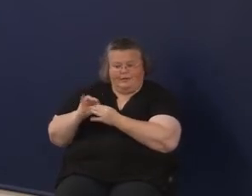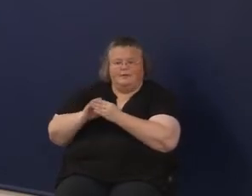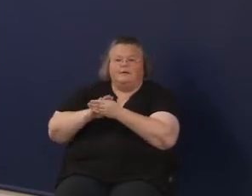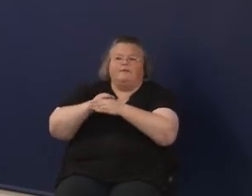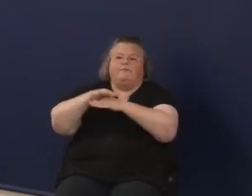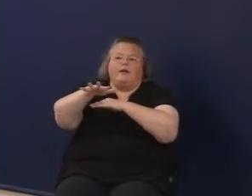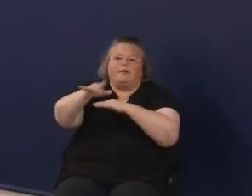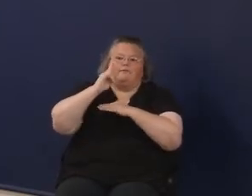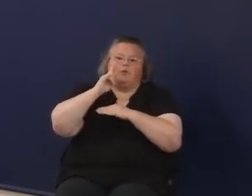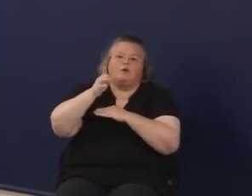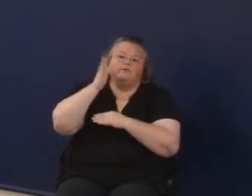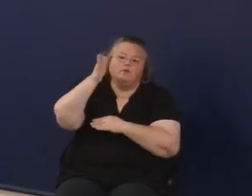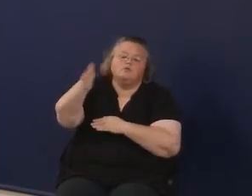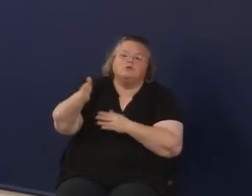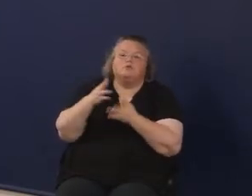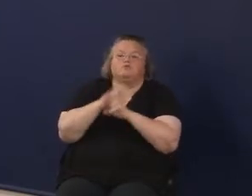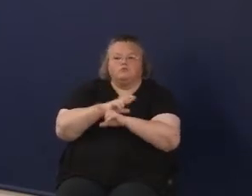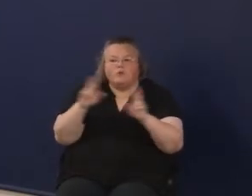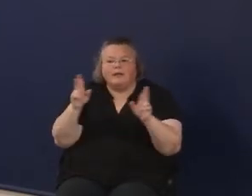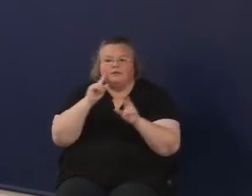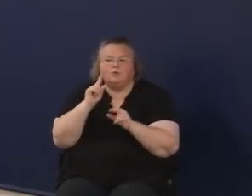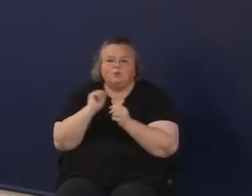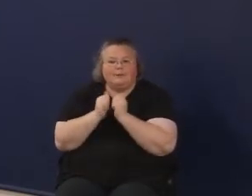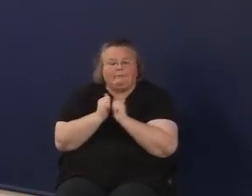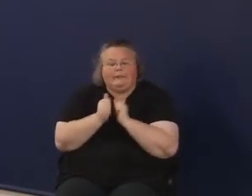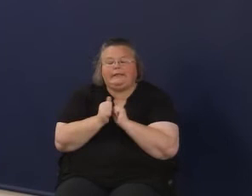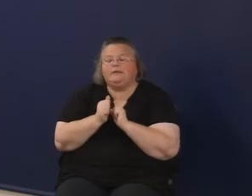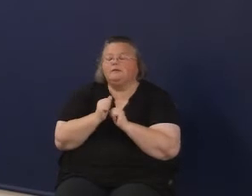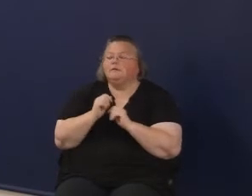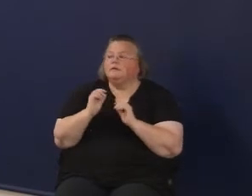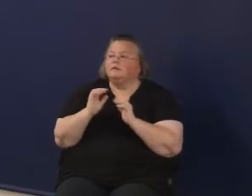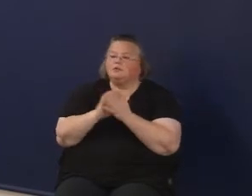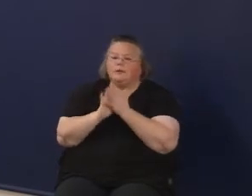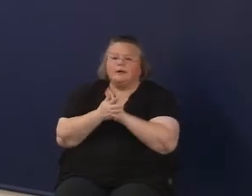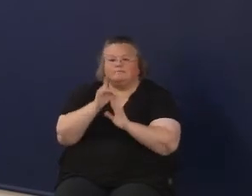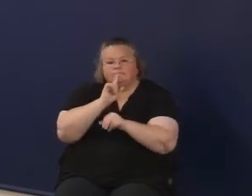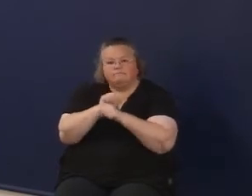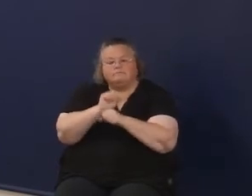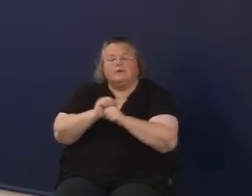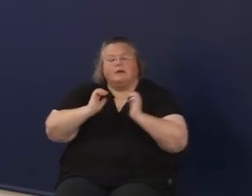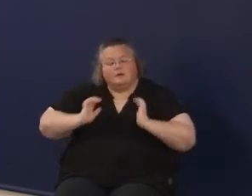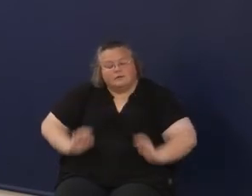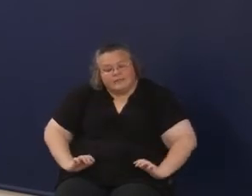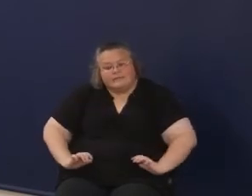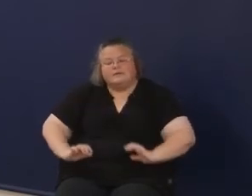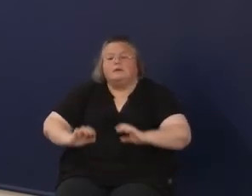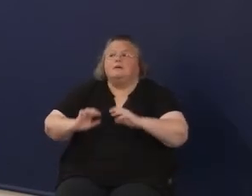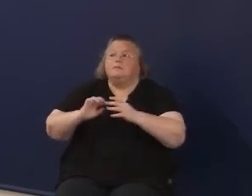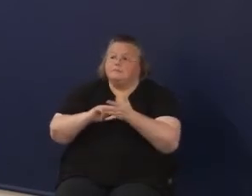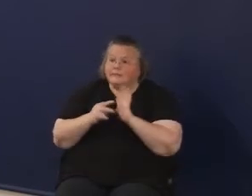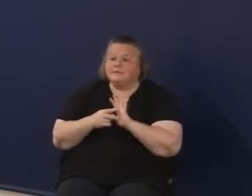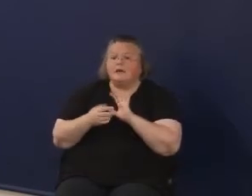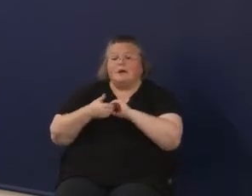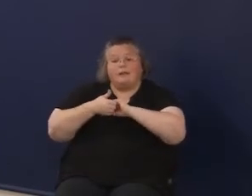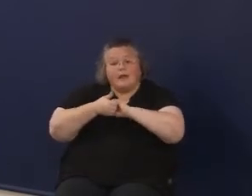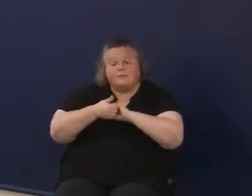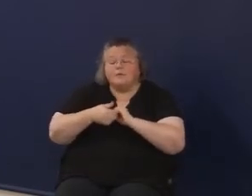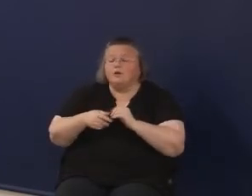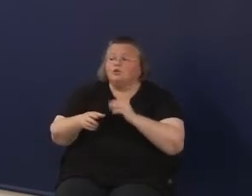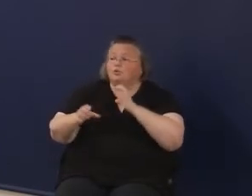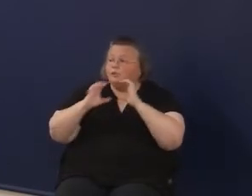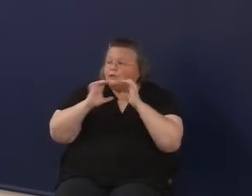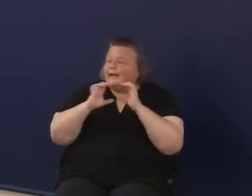globally competitive and global citizens need to be able to be communicators and collaborators and innovative